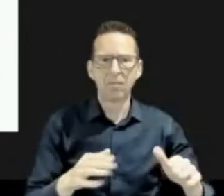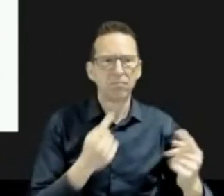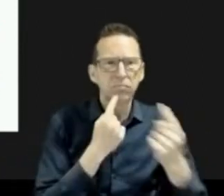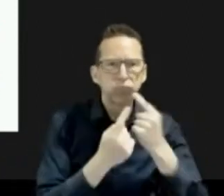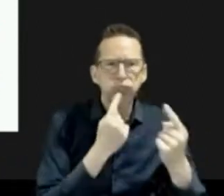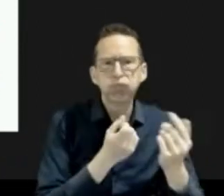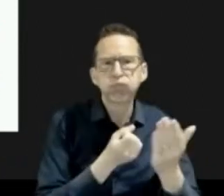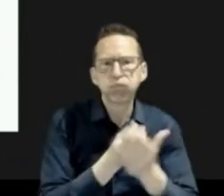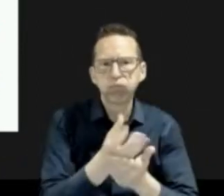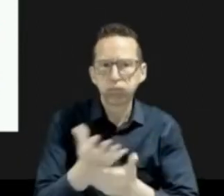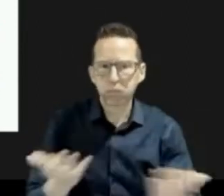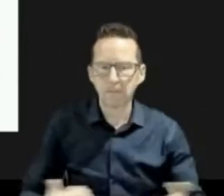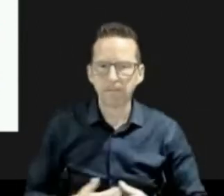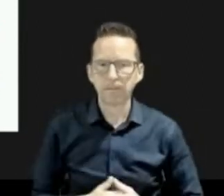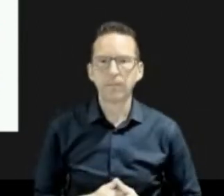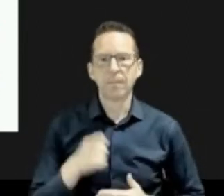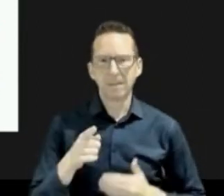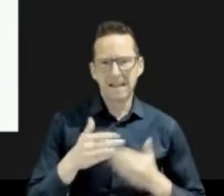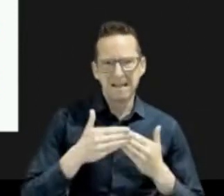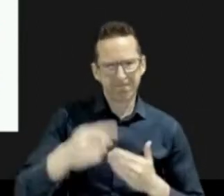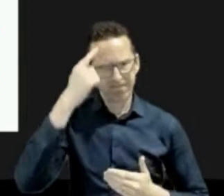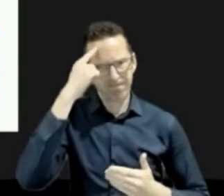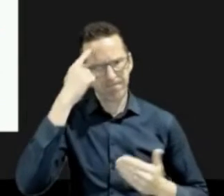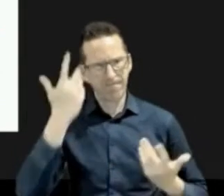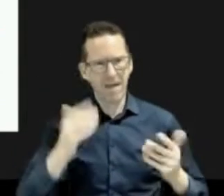toward an impact based approach in the weather service.